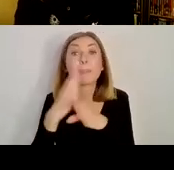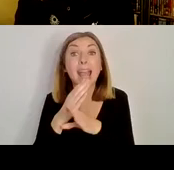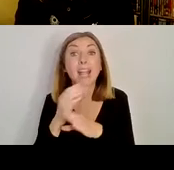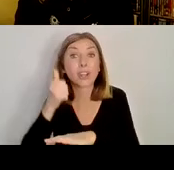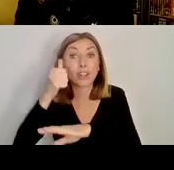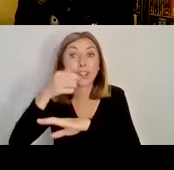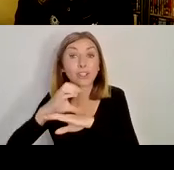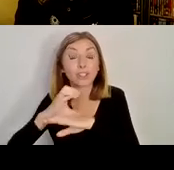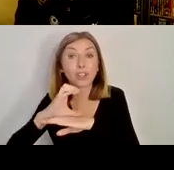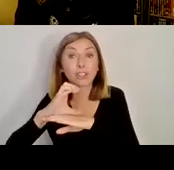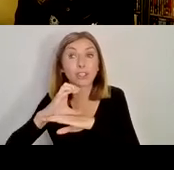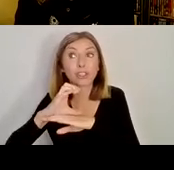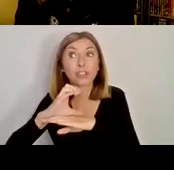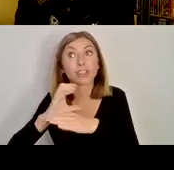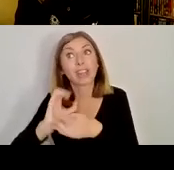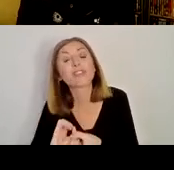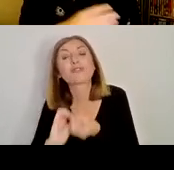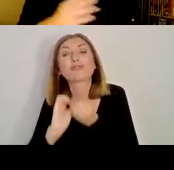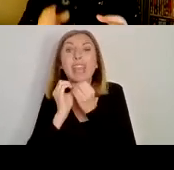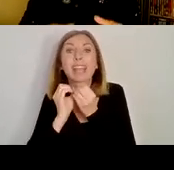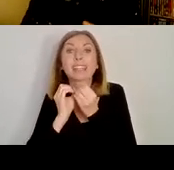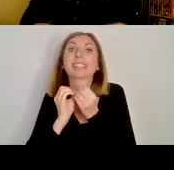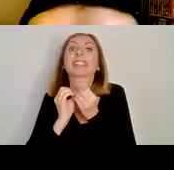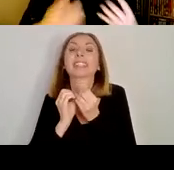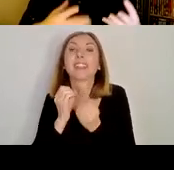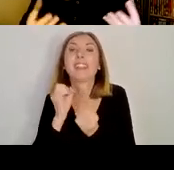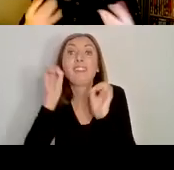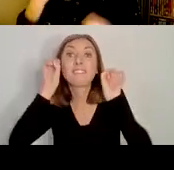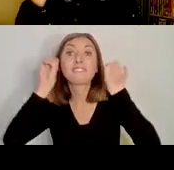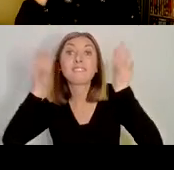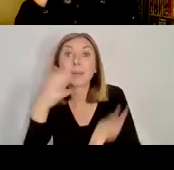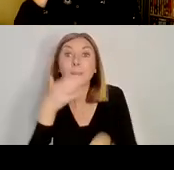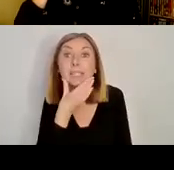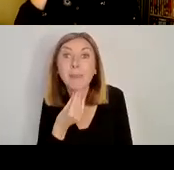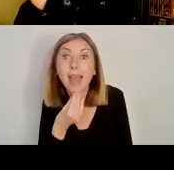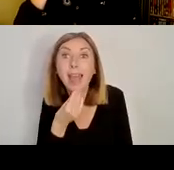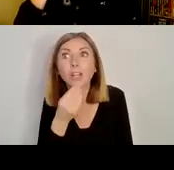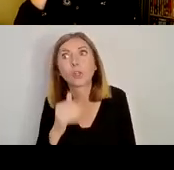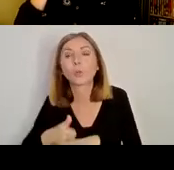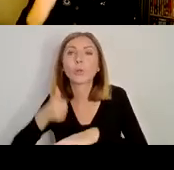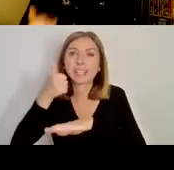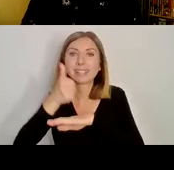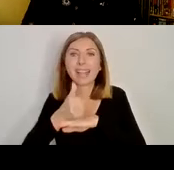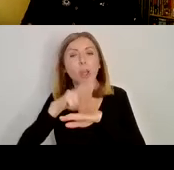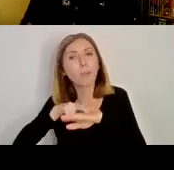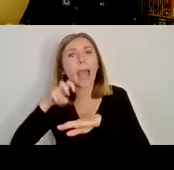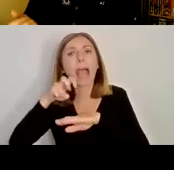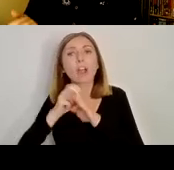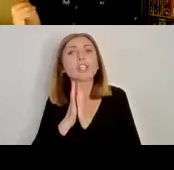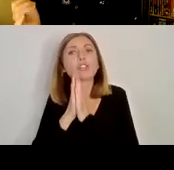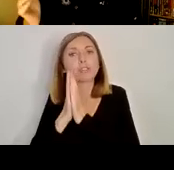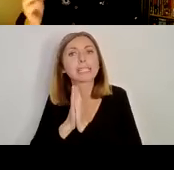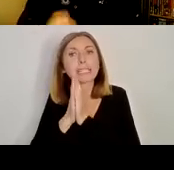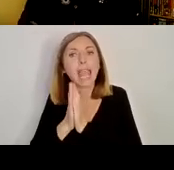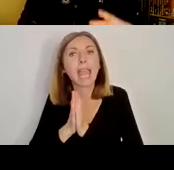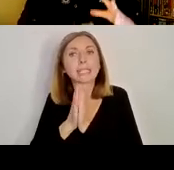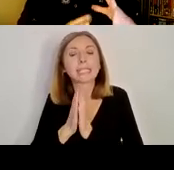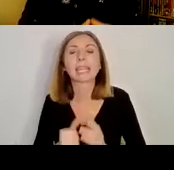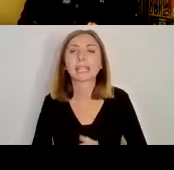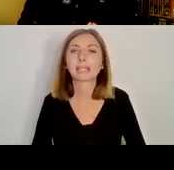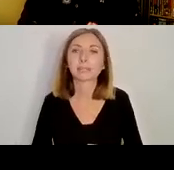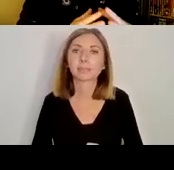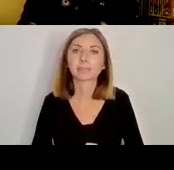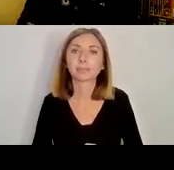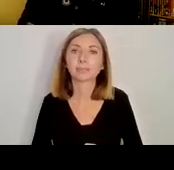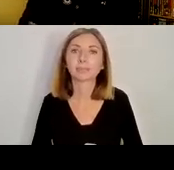who's, I suppose, famous for bringing sort of the Irish form of Christianity to the continent. It has